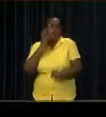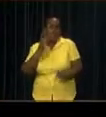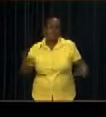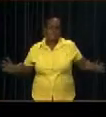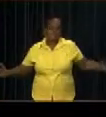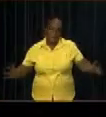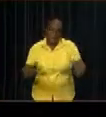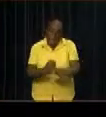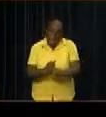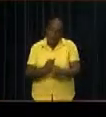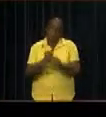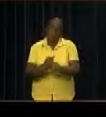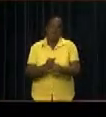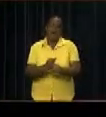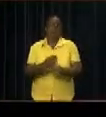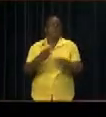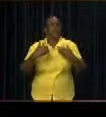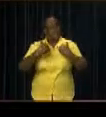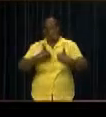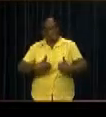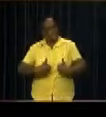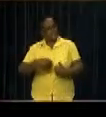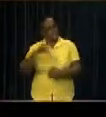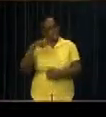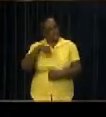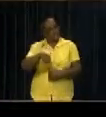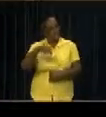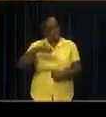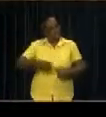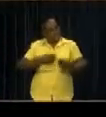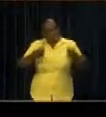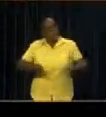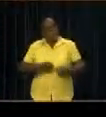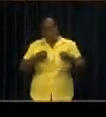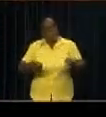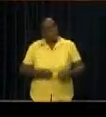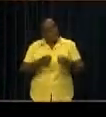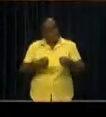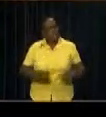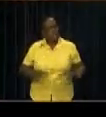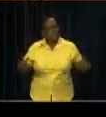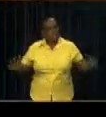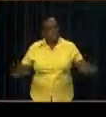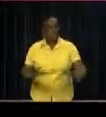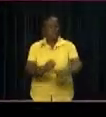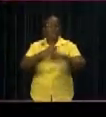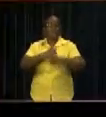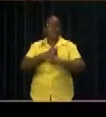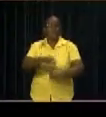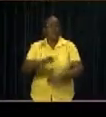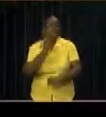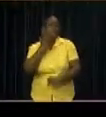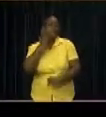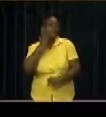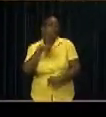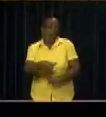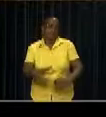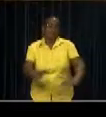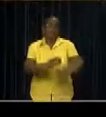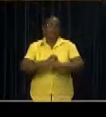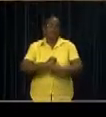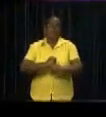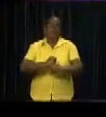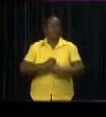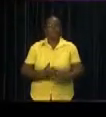lifeguards. They are trained to provide both medical and technical assistance in the water. The training provides the staff of